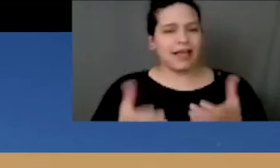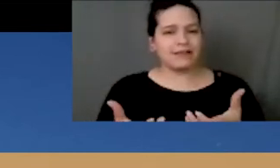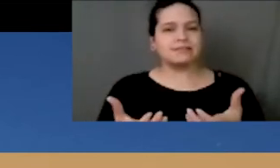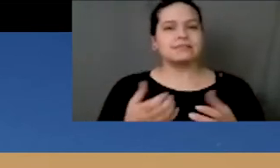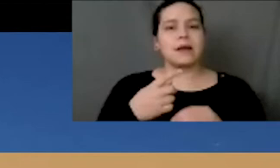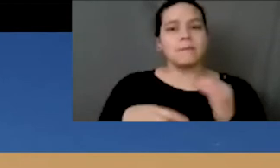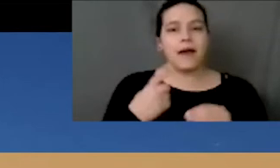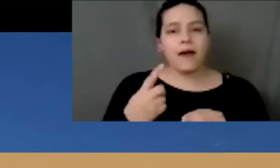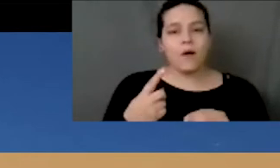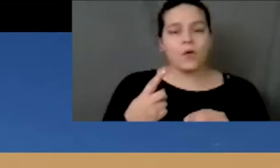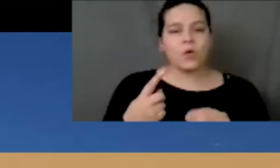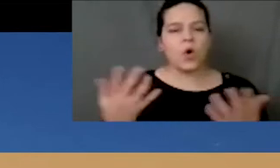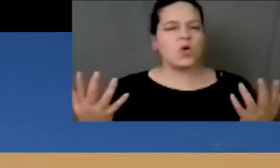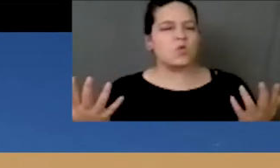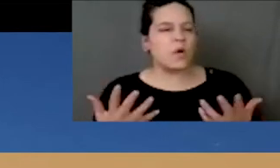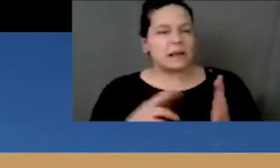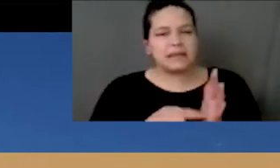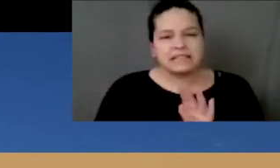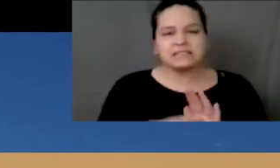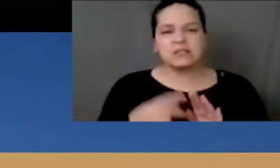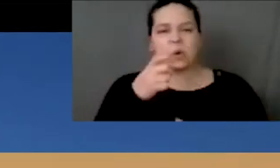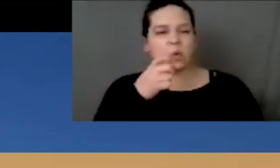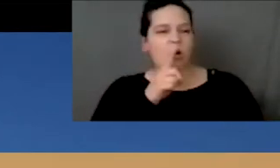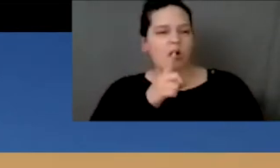what it means on who are the indigenous people.